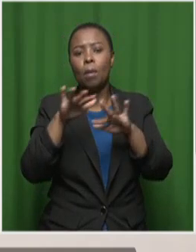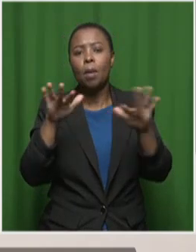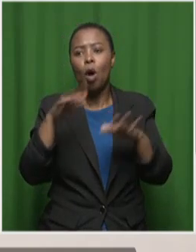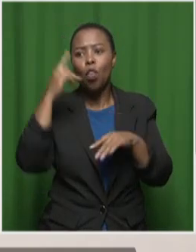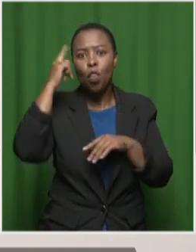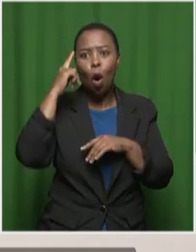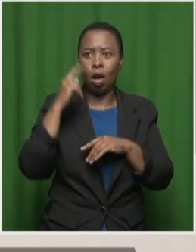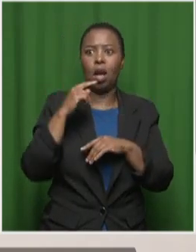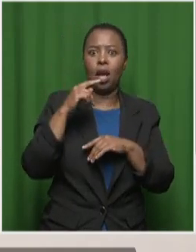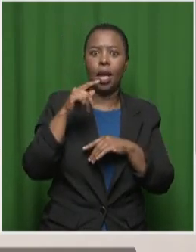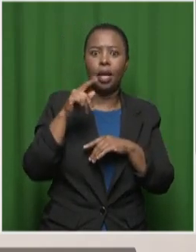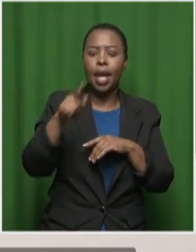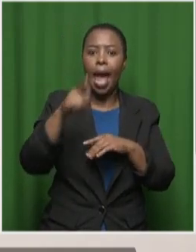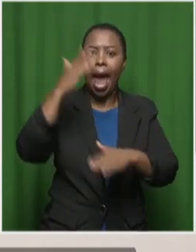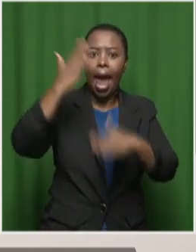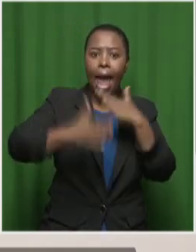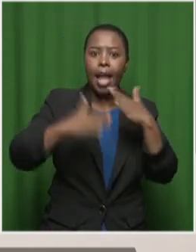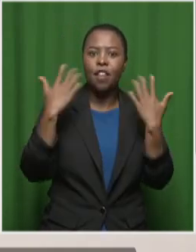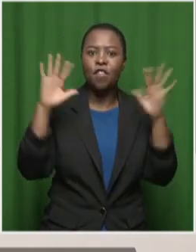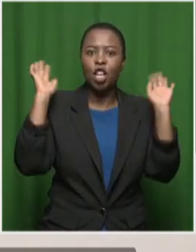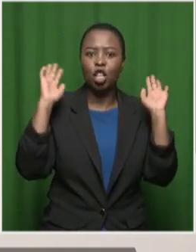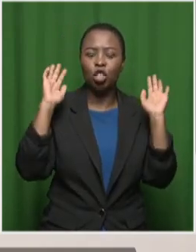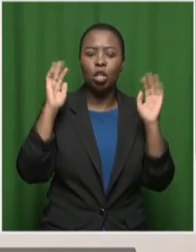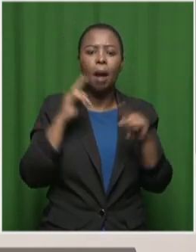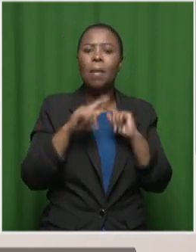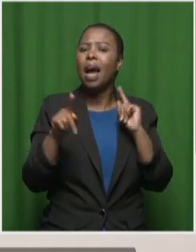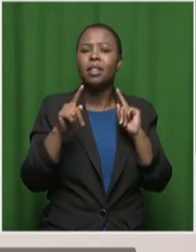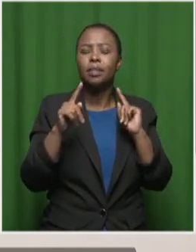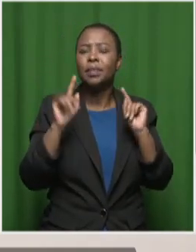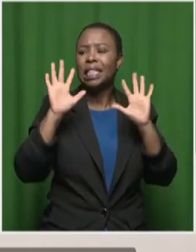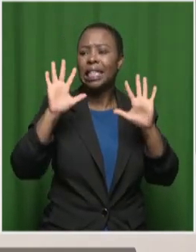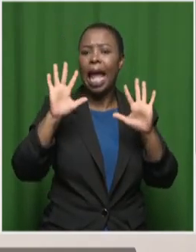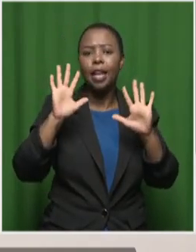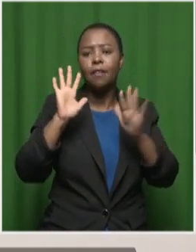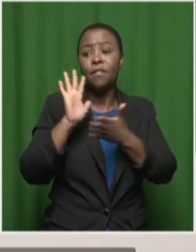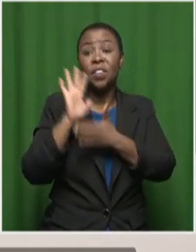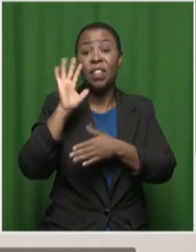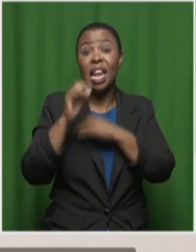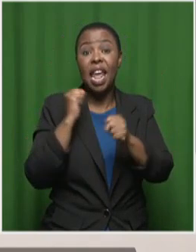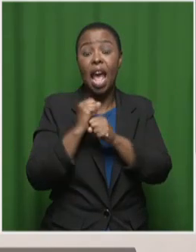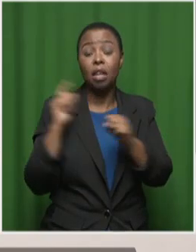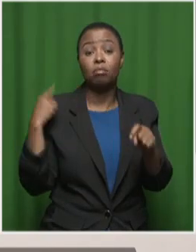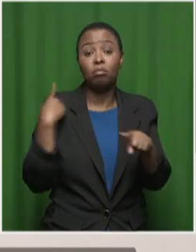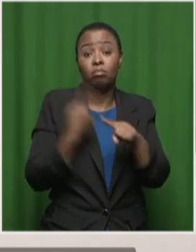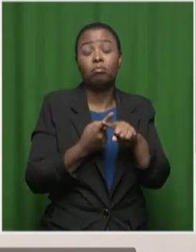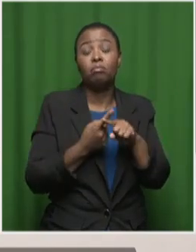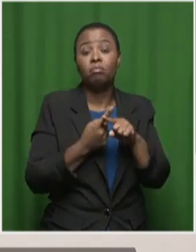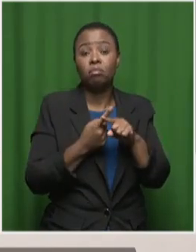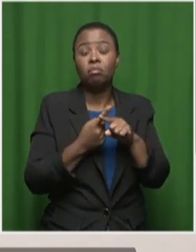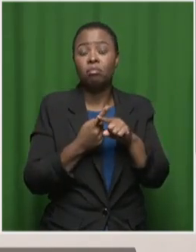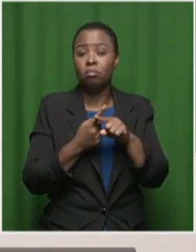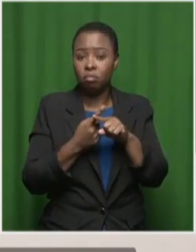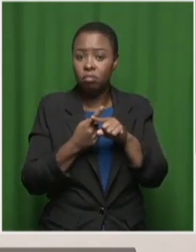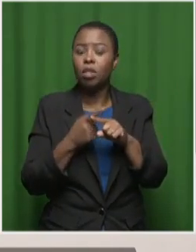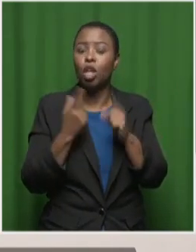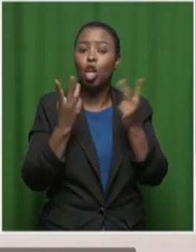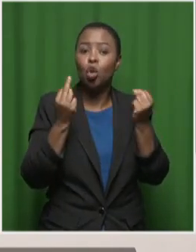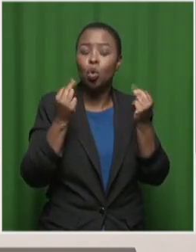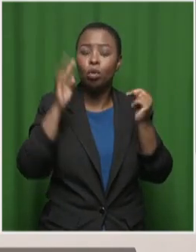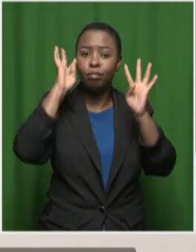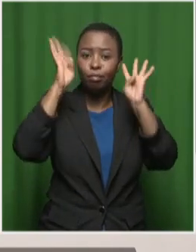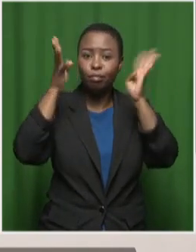thought that's the end of AI. But for the last 10 to 15 years, it's just been upward with new inventions